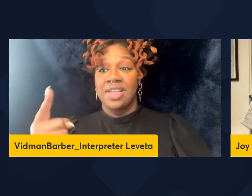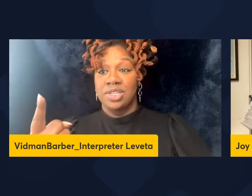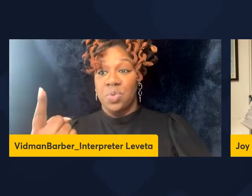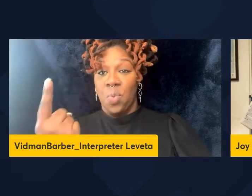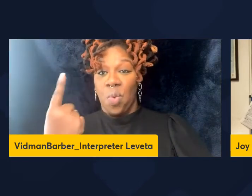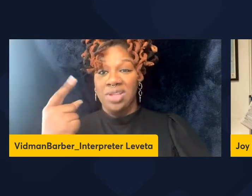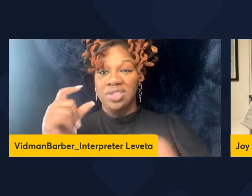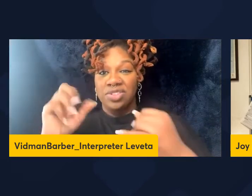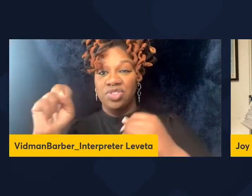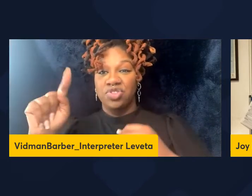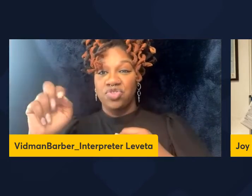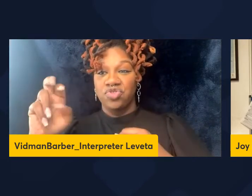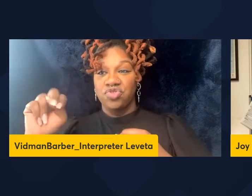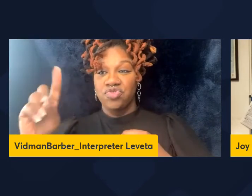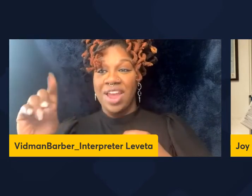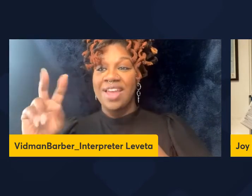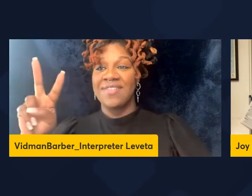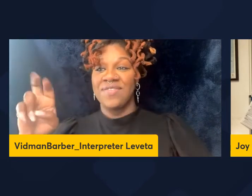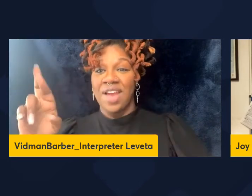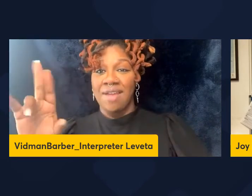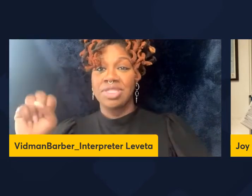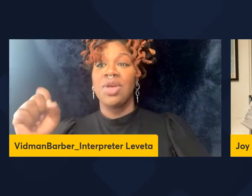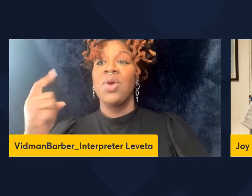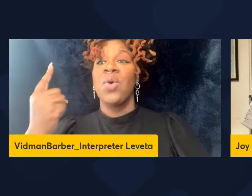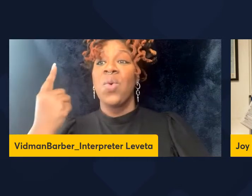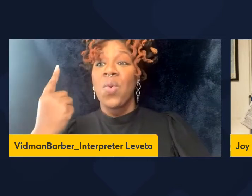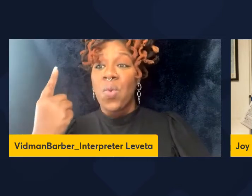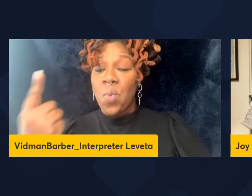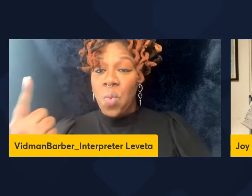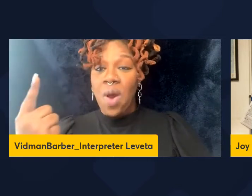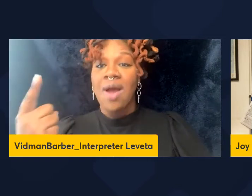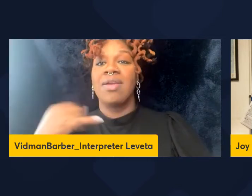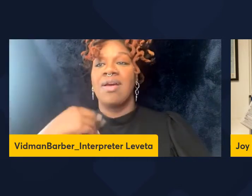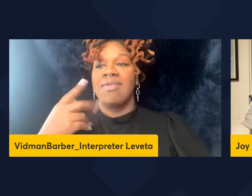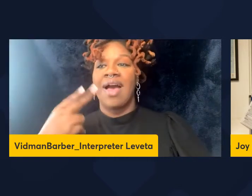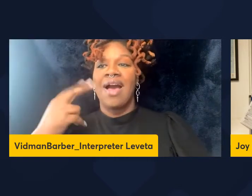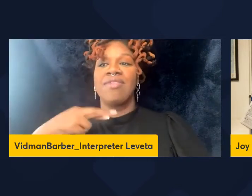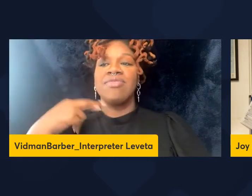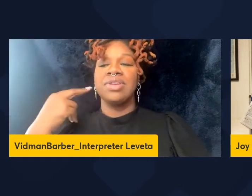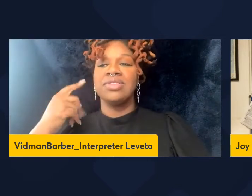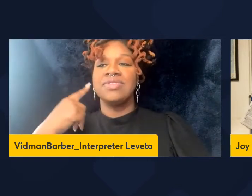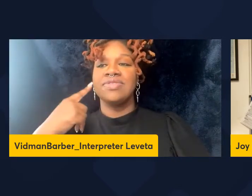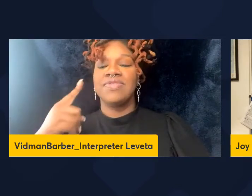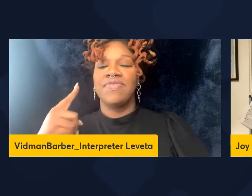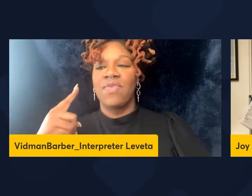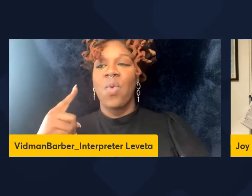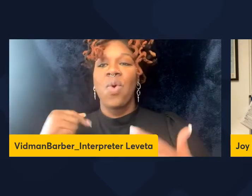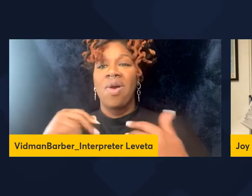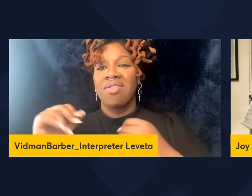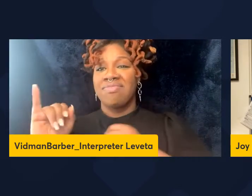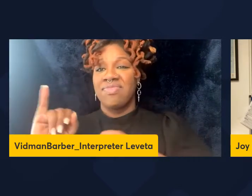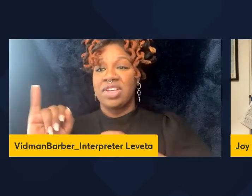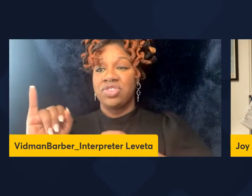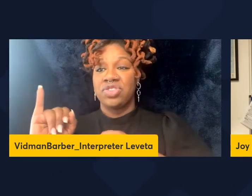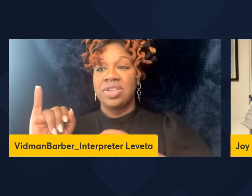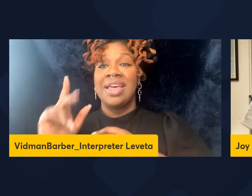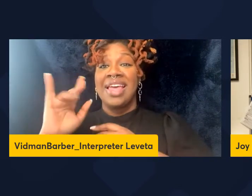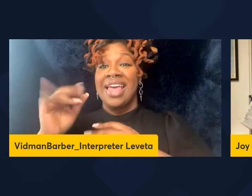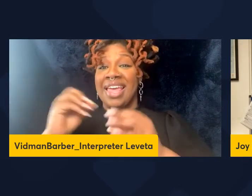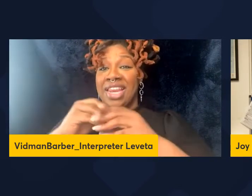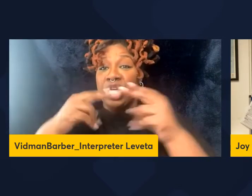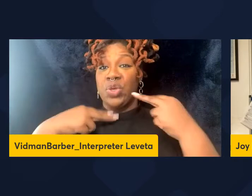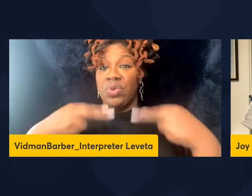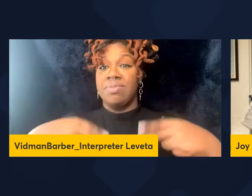virus, and it's still one of the major causes of lower respiratory tract infections. And in humans, the virus still